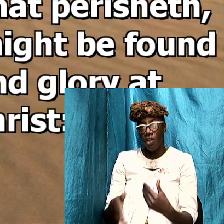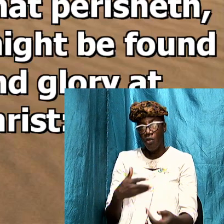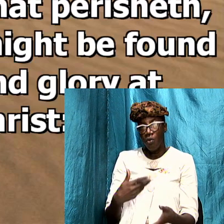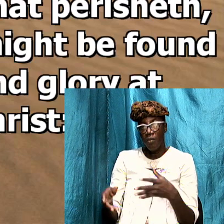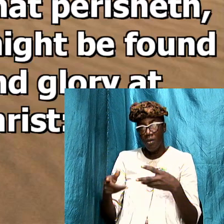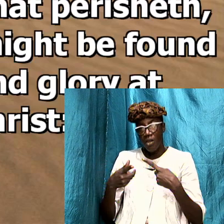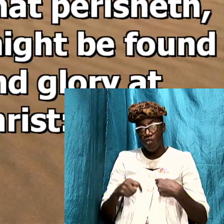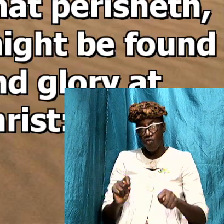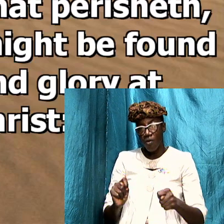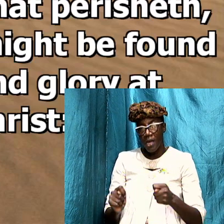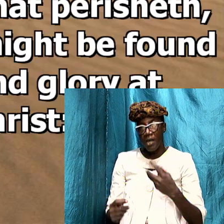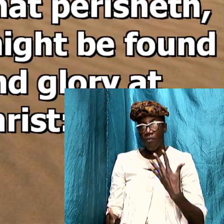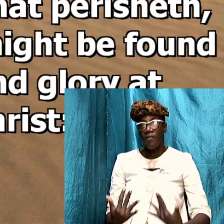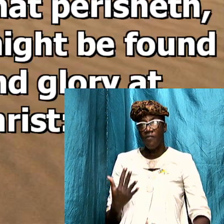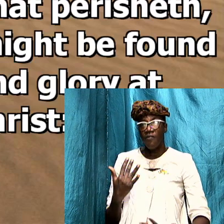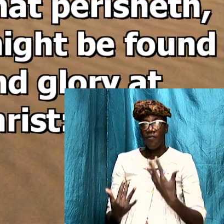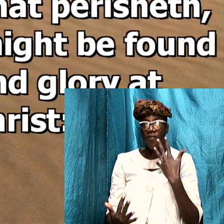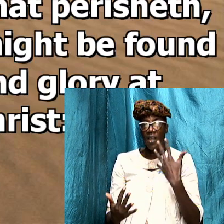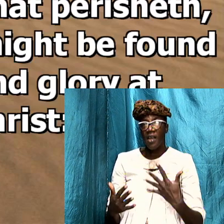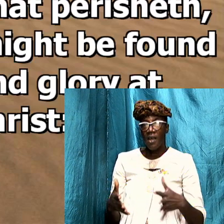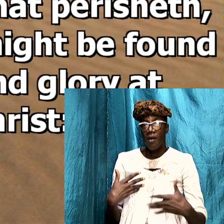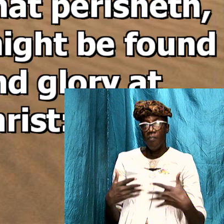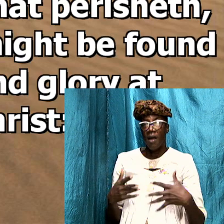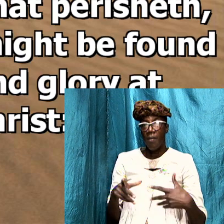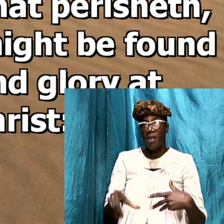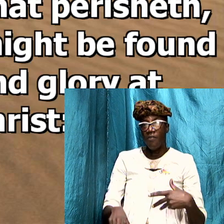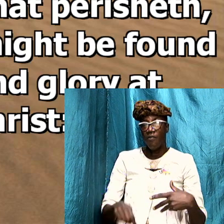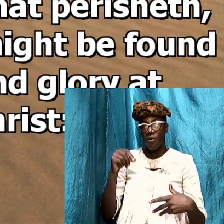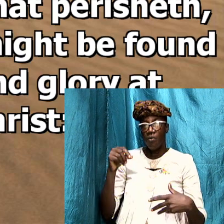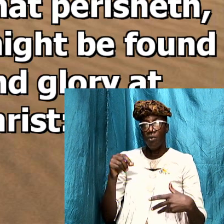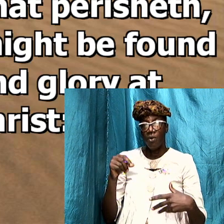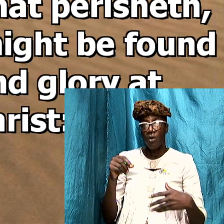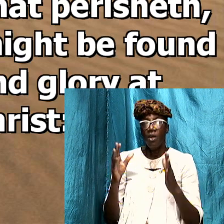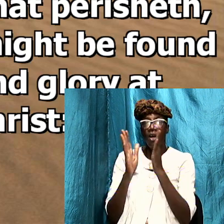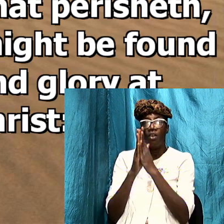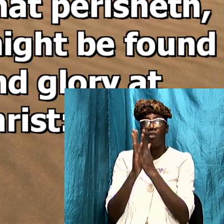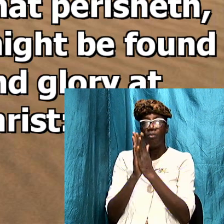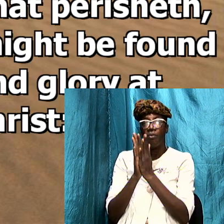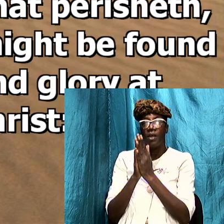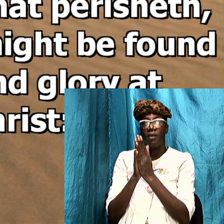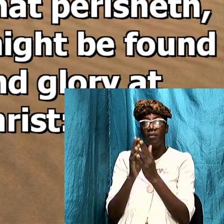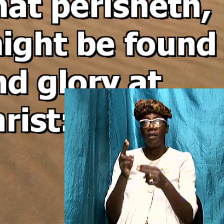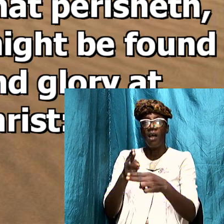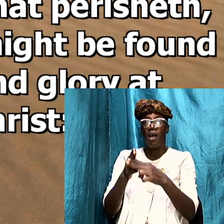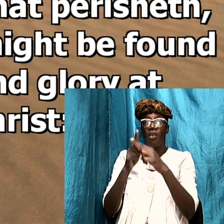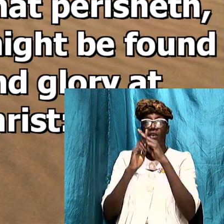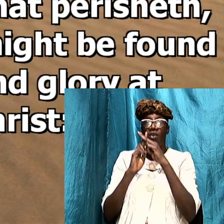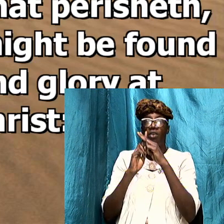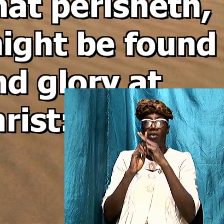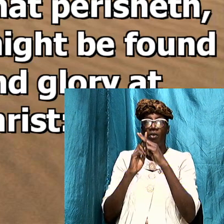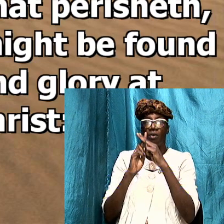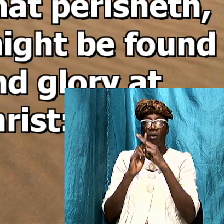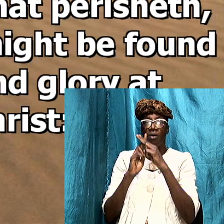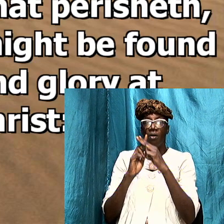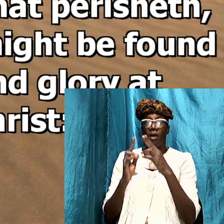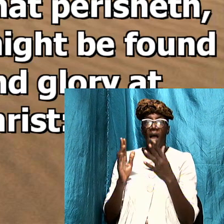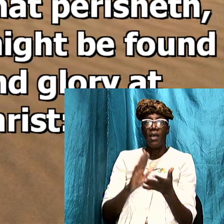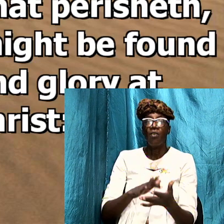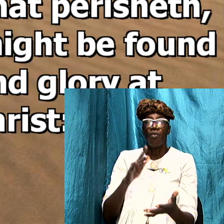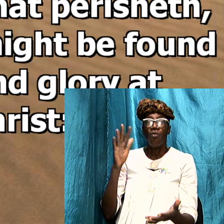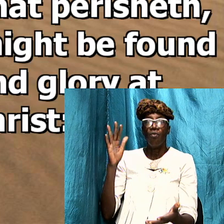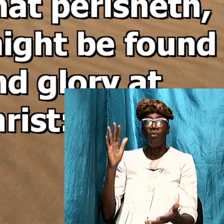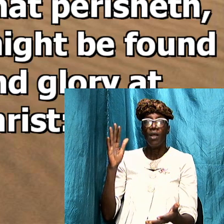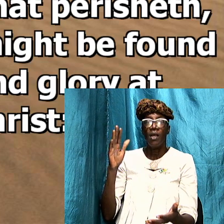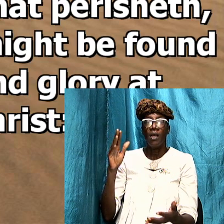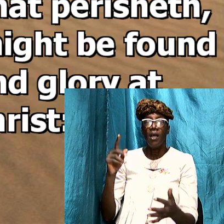tried with fire might be found unto praise and honor and glory